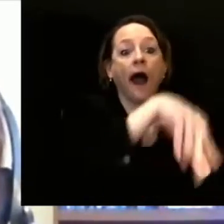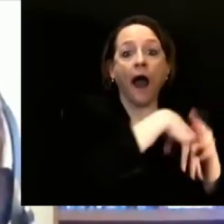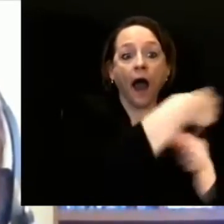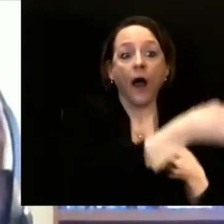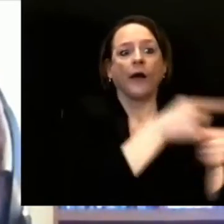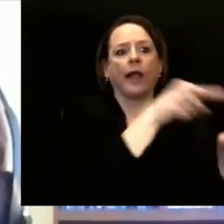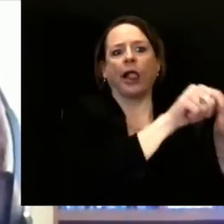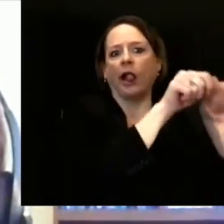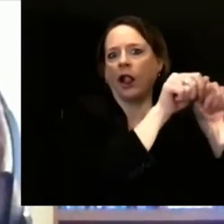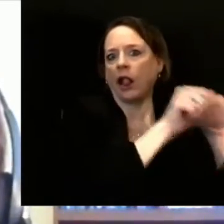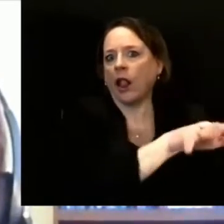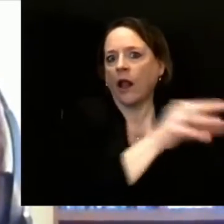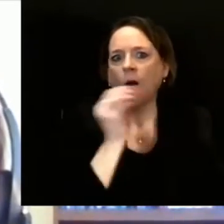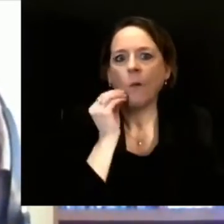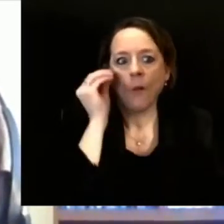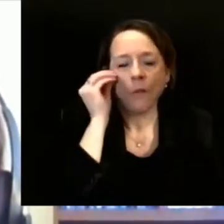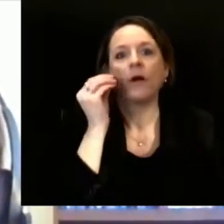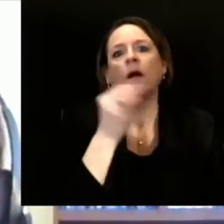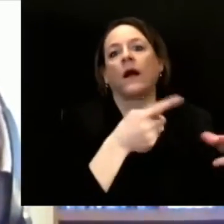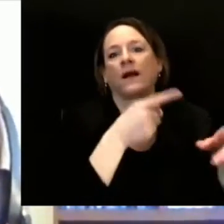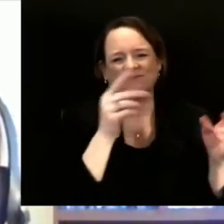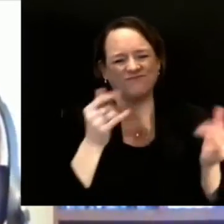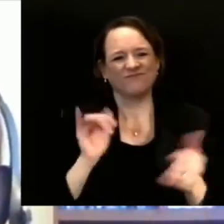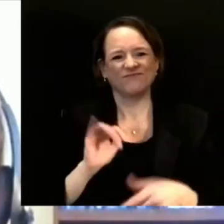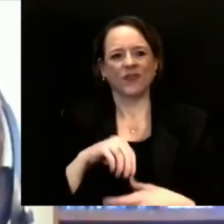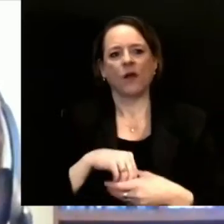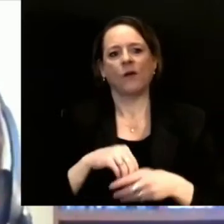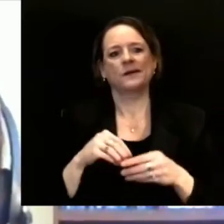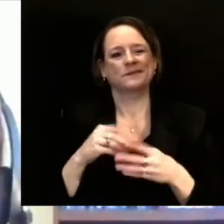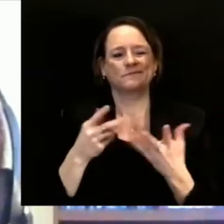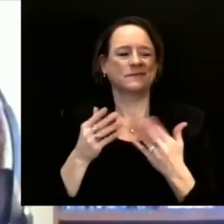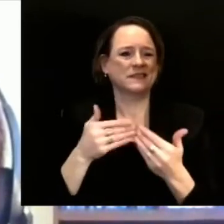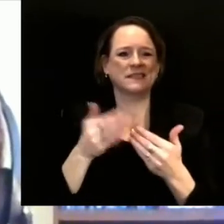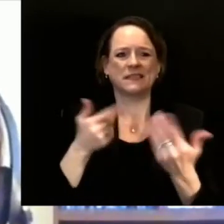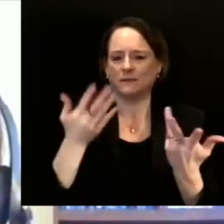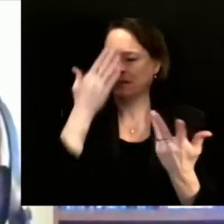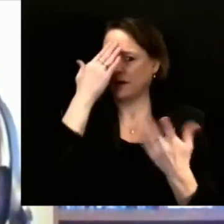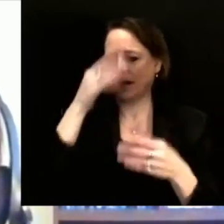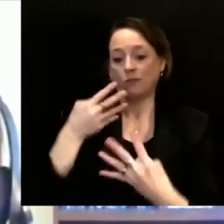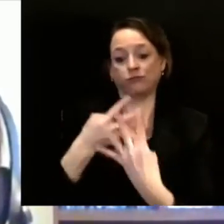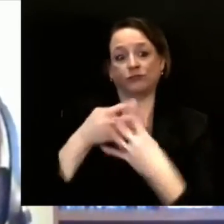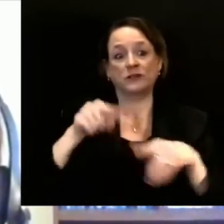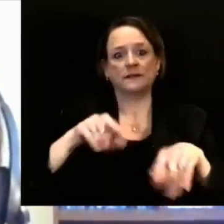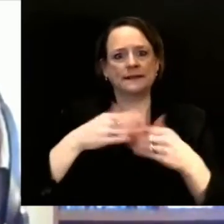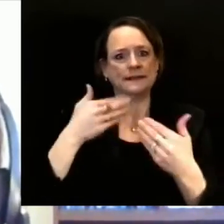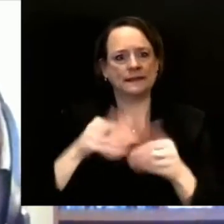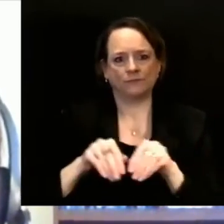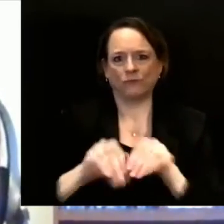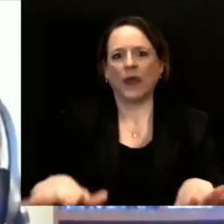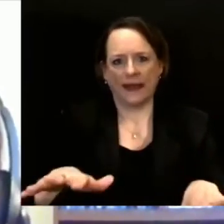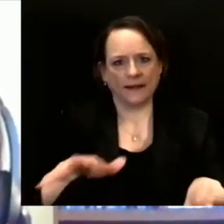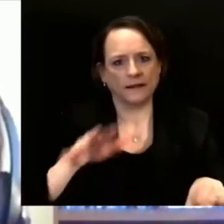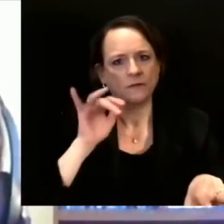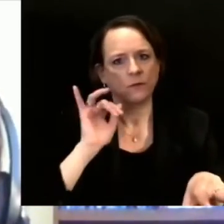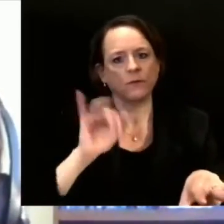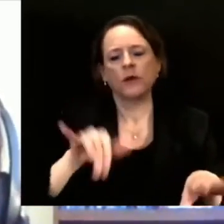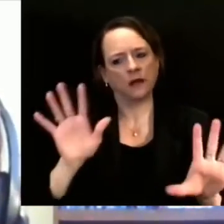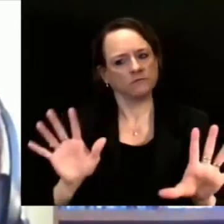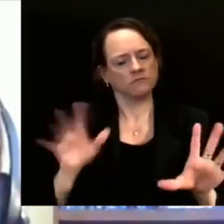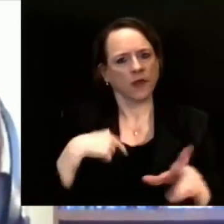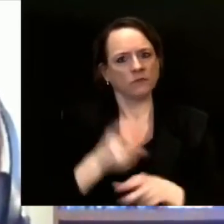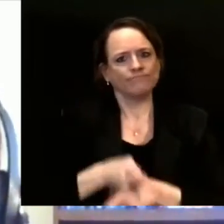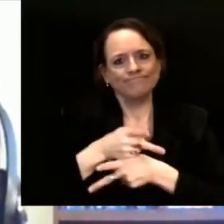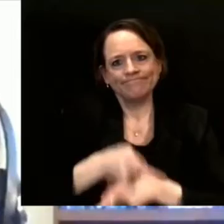And so as you look at the whole ecosystem of how this disease spreads, that provides another rationale